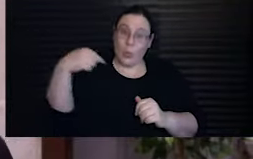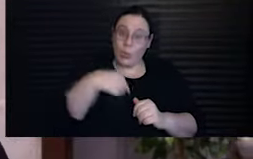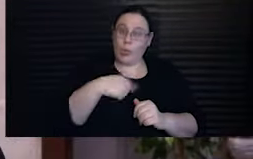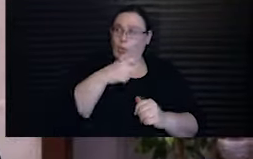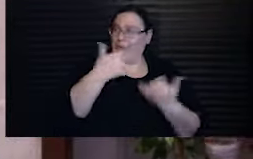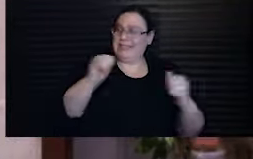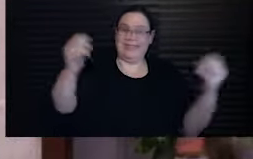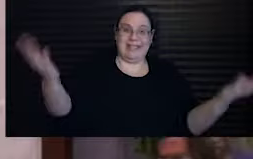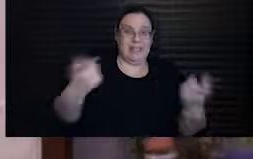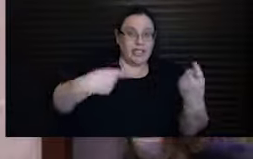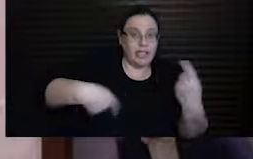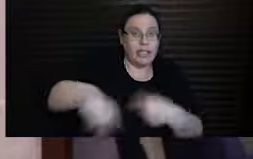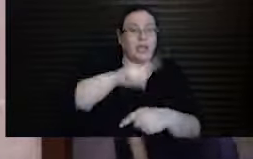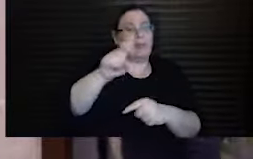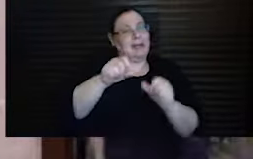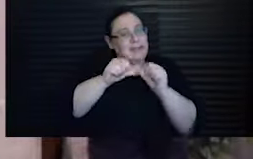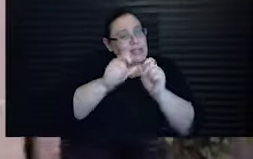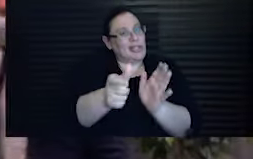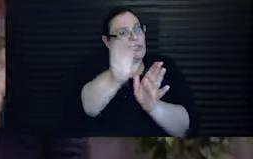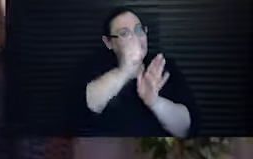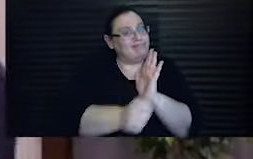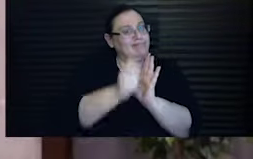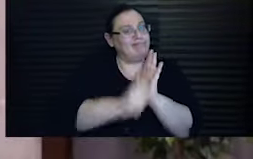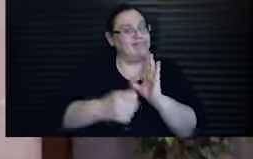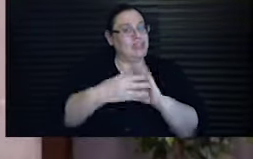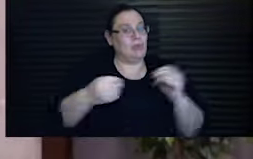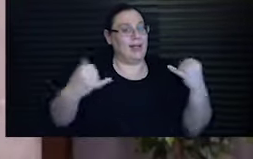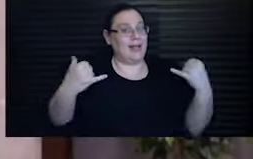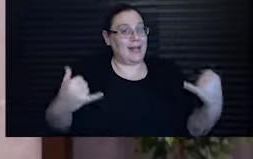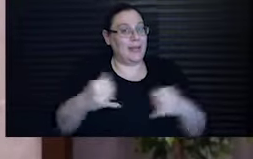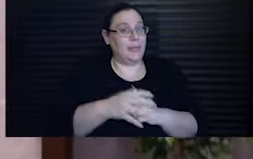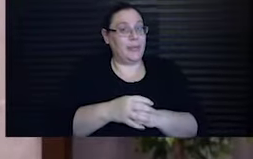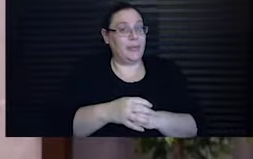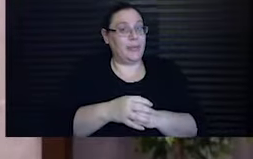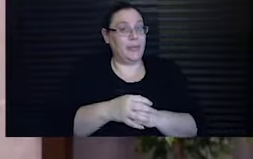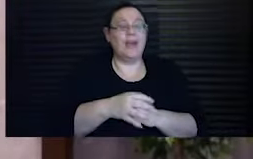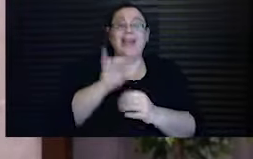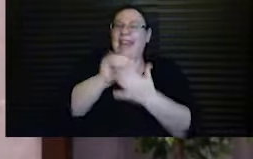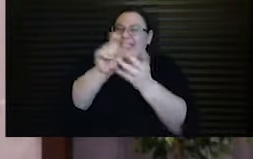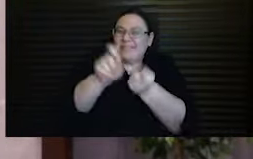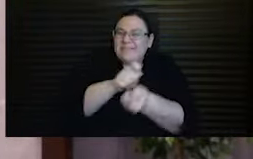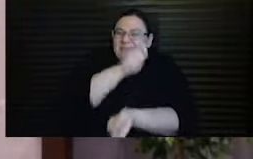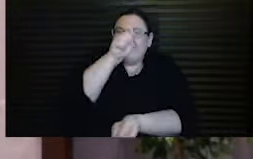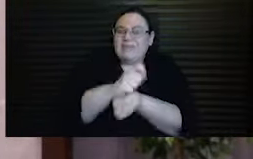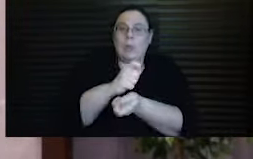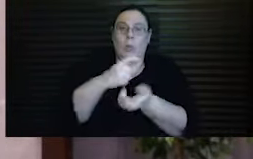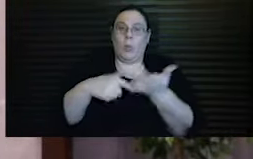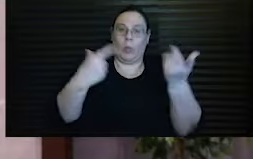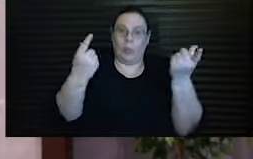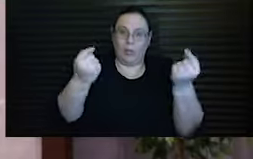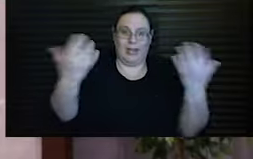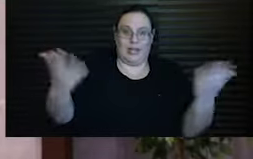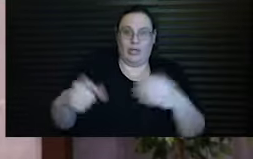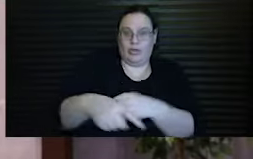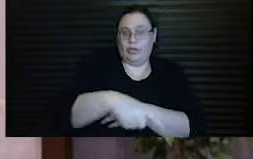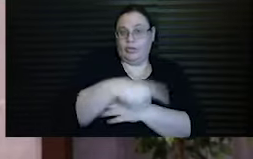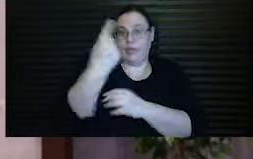who are still around must continue writing the story now. And that is precisely what we're doing here today.